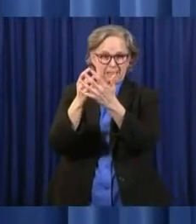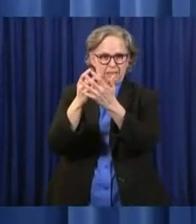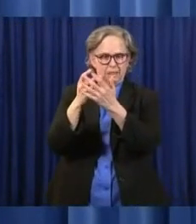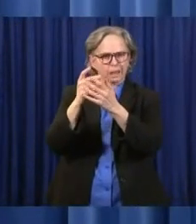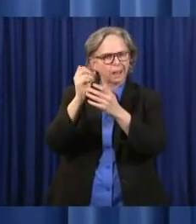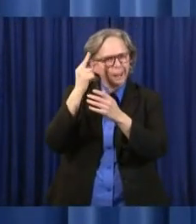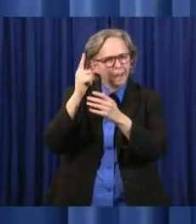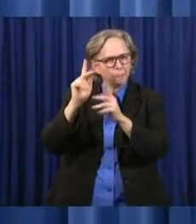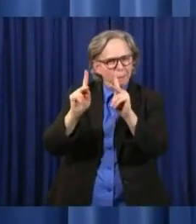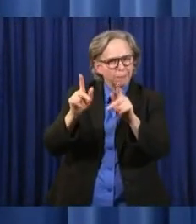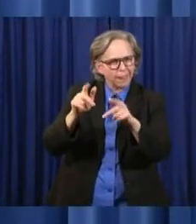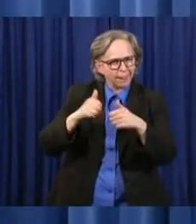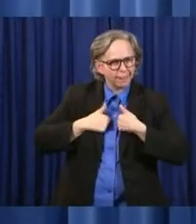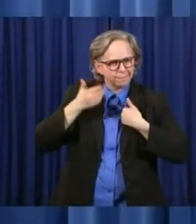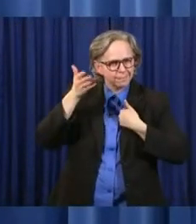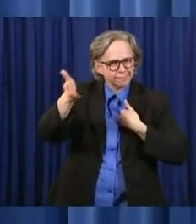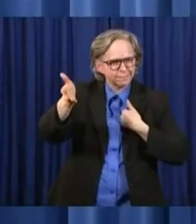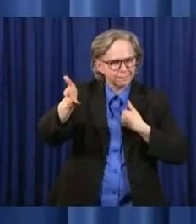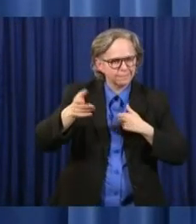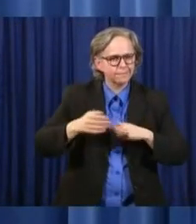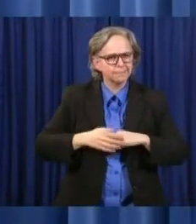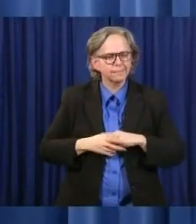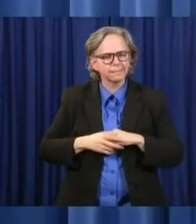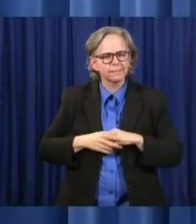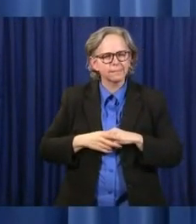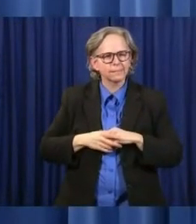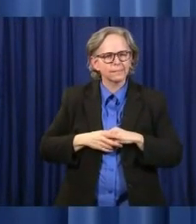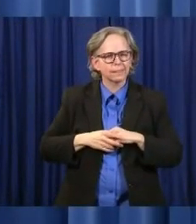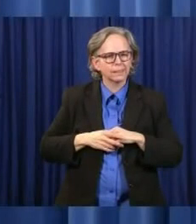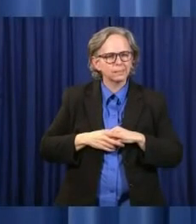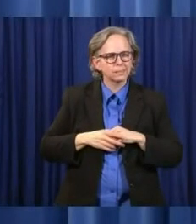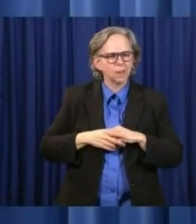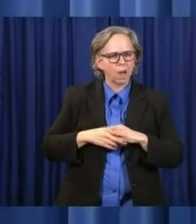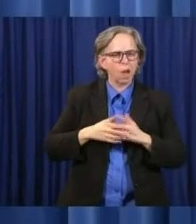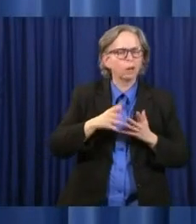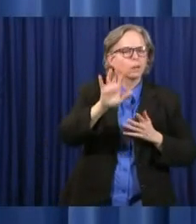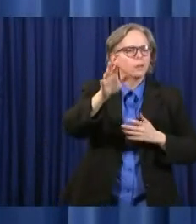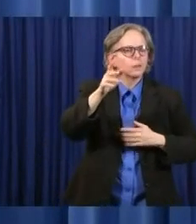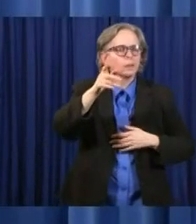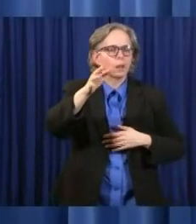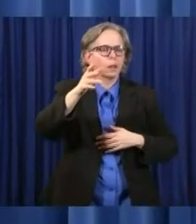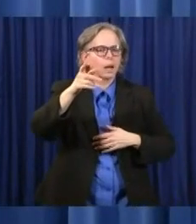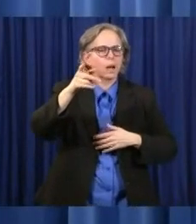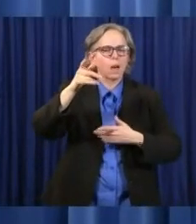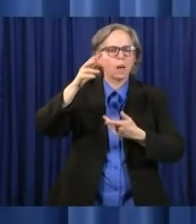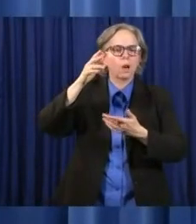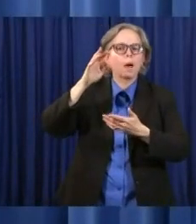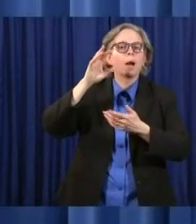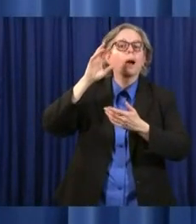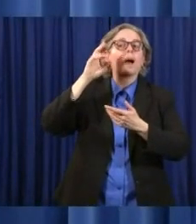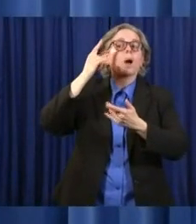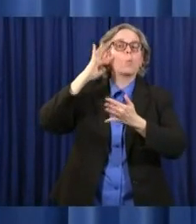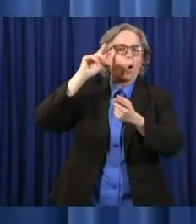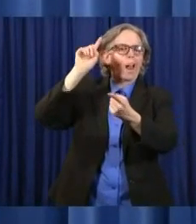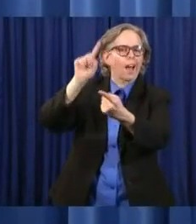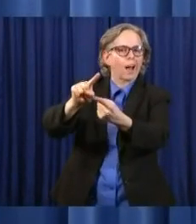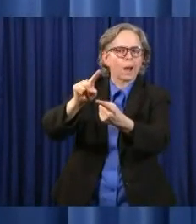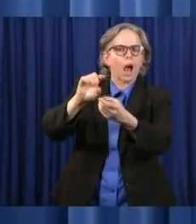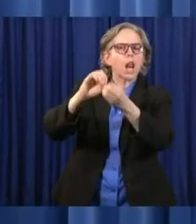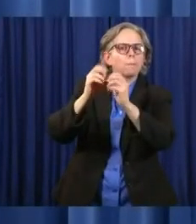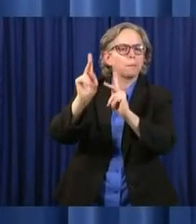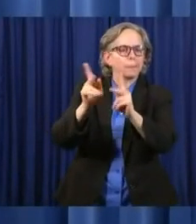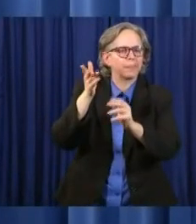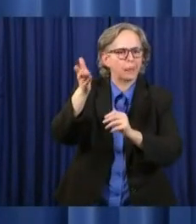While we are seeing a sum reduction in the number of people in prisons, the